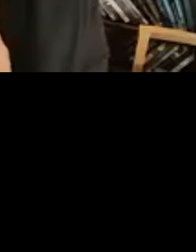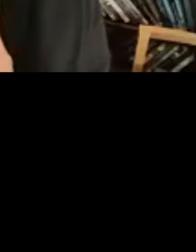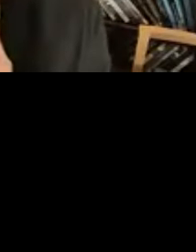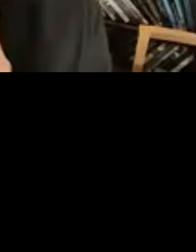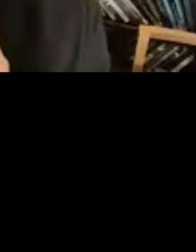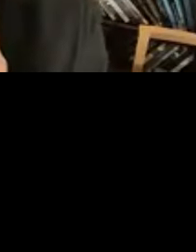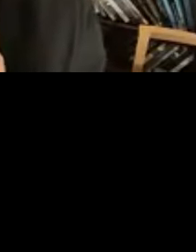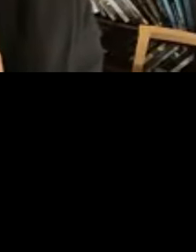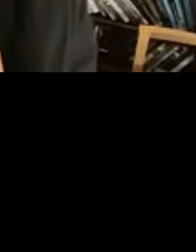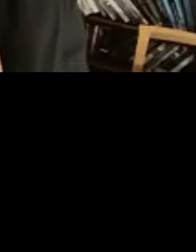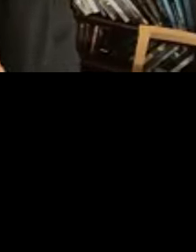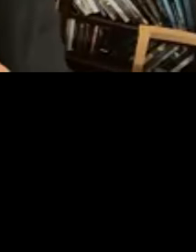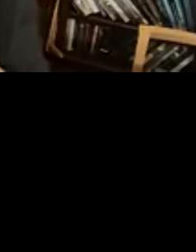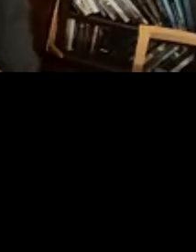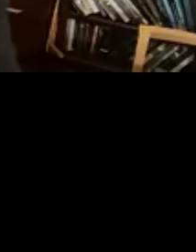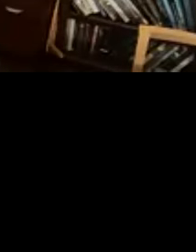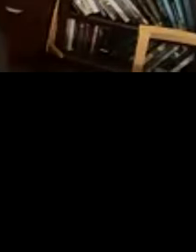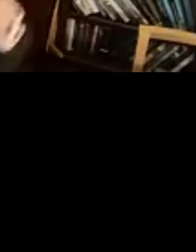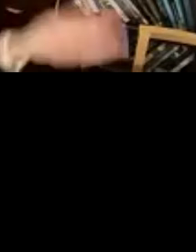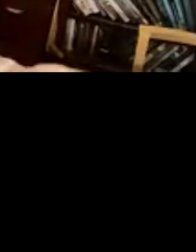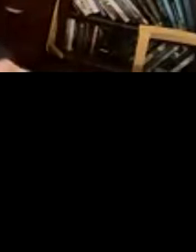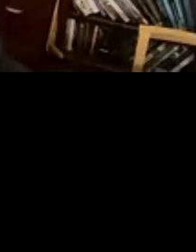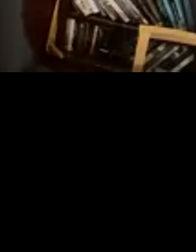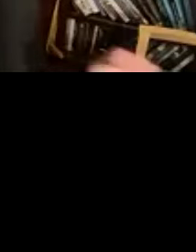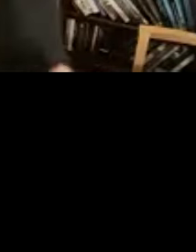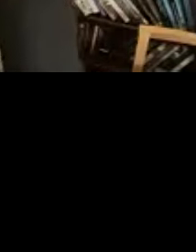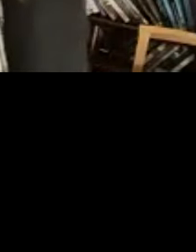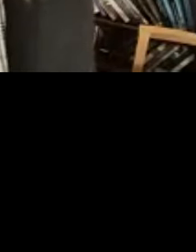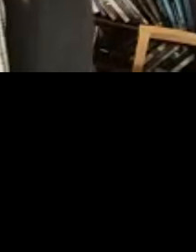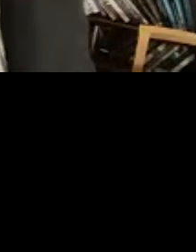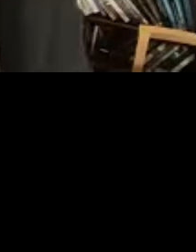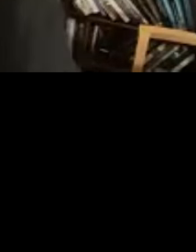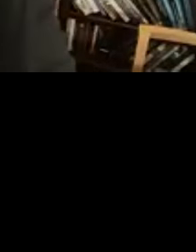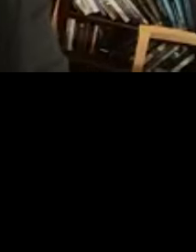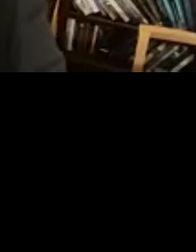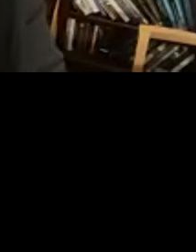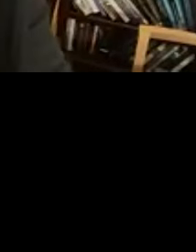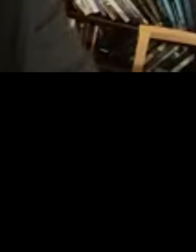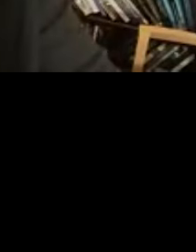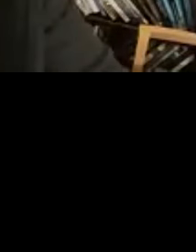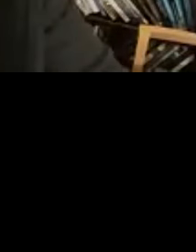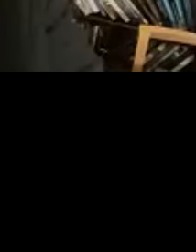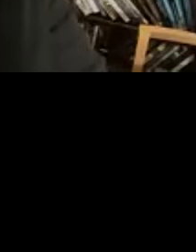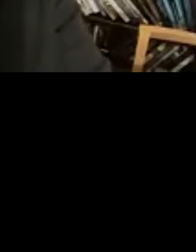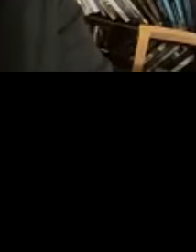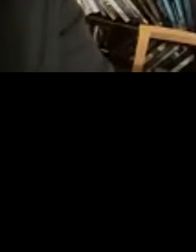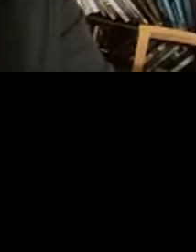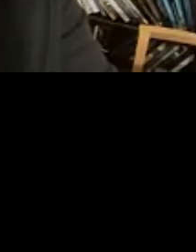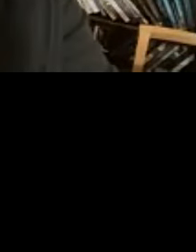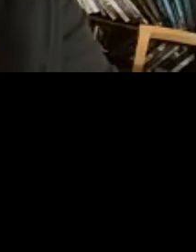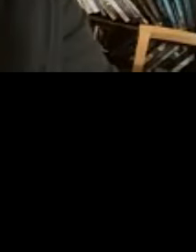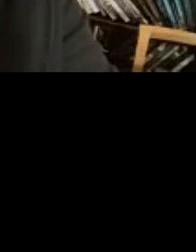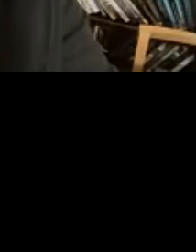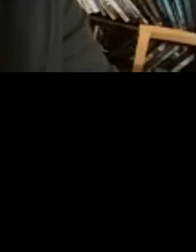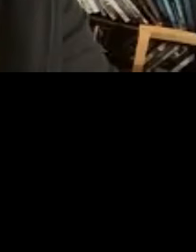Saving Archaeological Heritage for the Future. This talk is an in-person event, so if you're in the Tallahassee area, we would love to